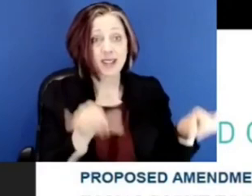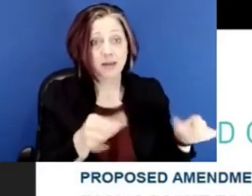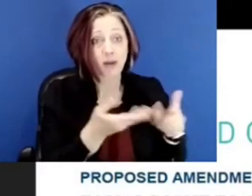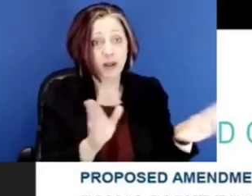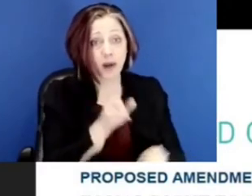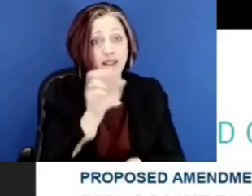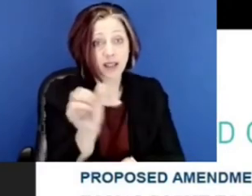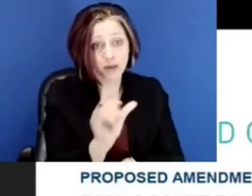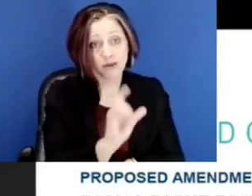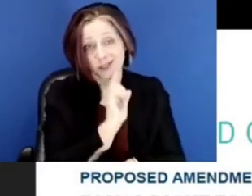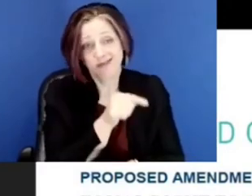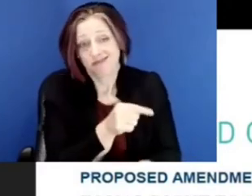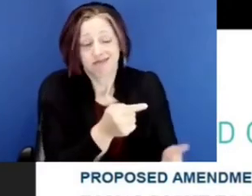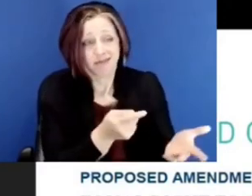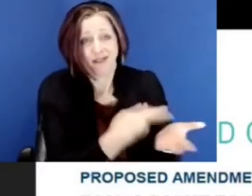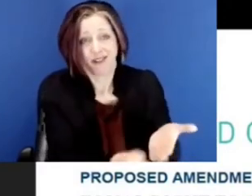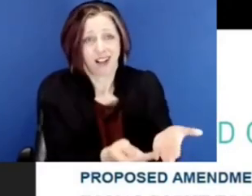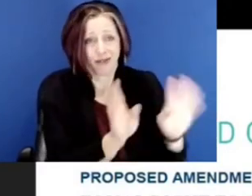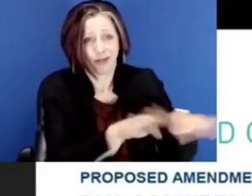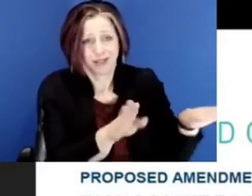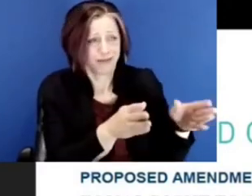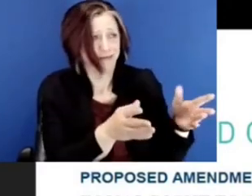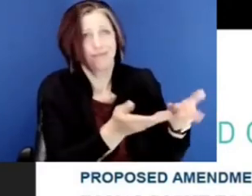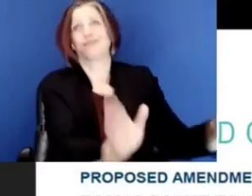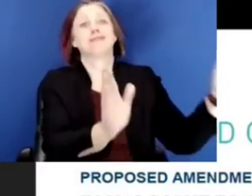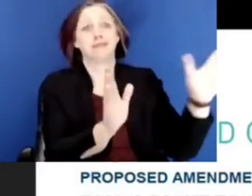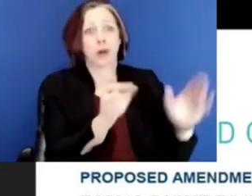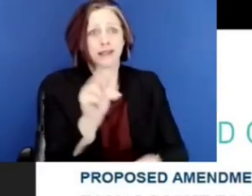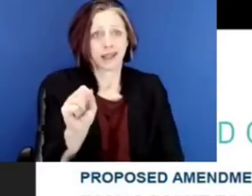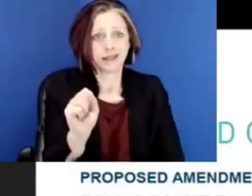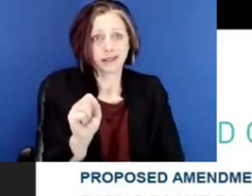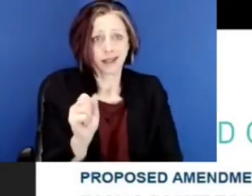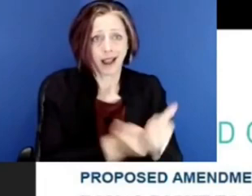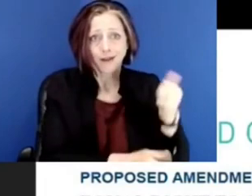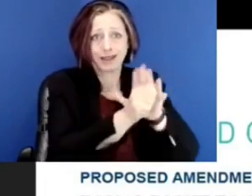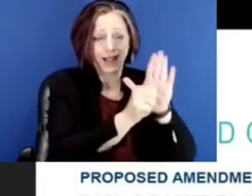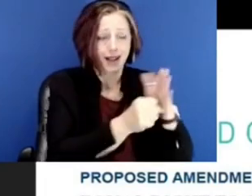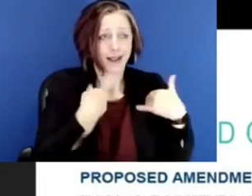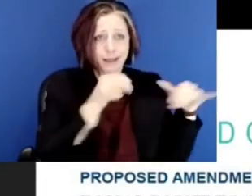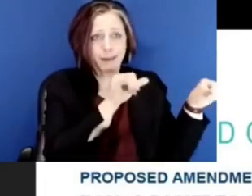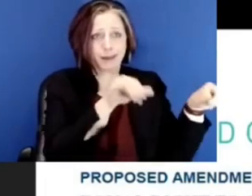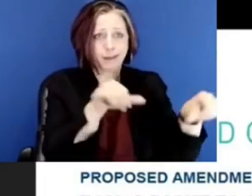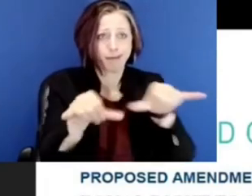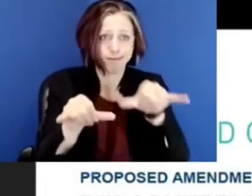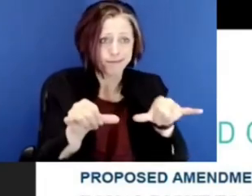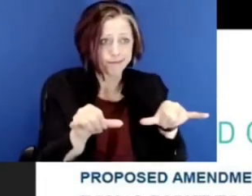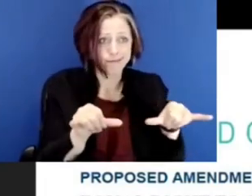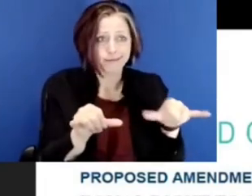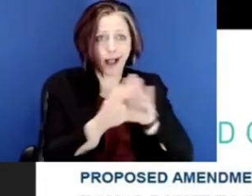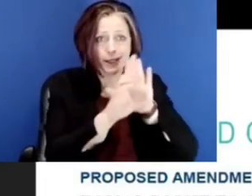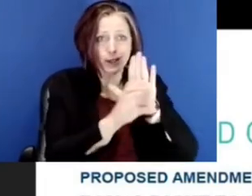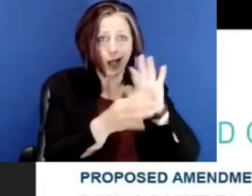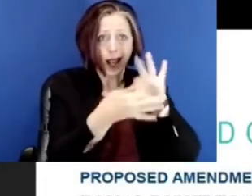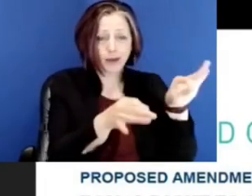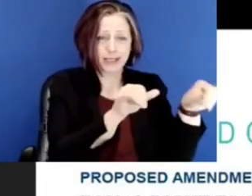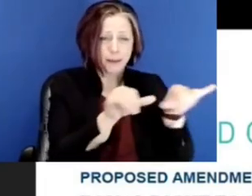country that have failed children across the country. Virtually every state has a, has constitutional language.